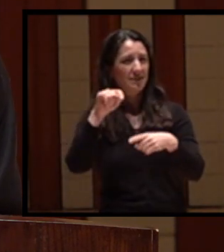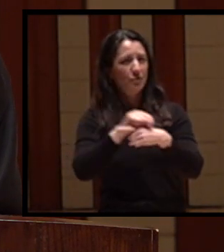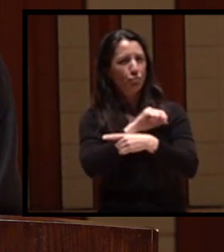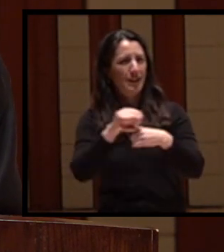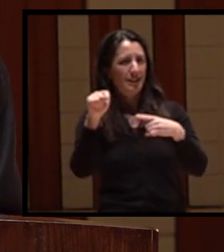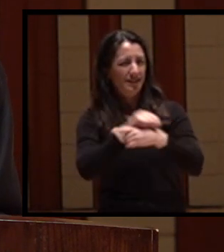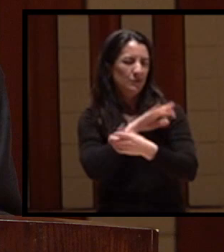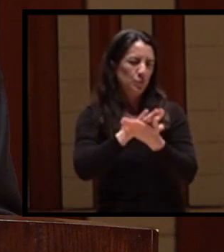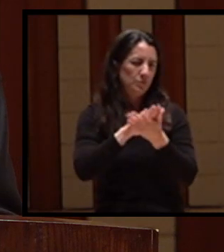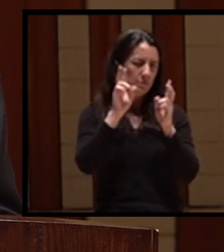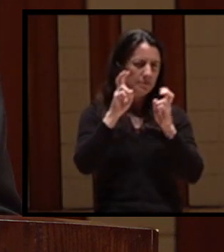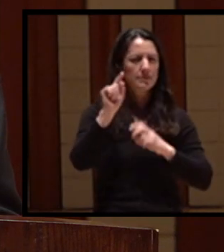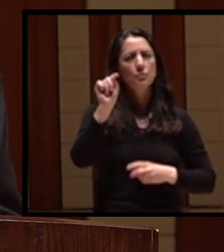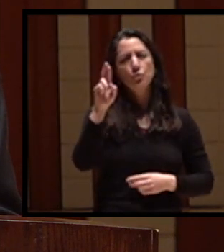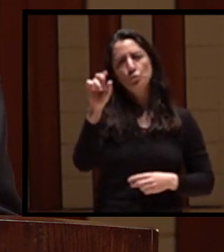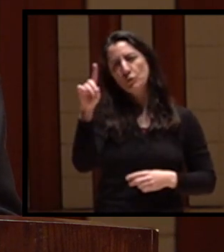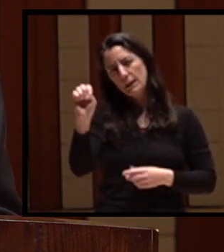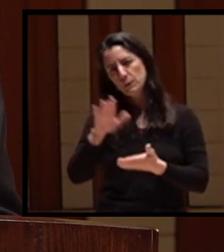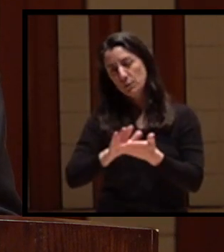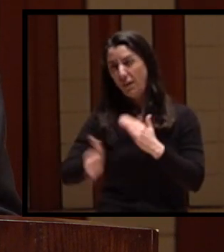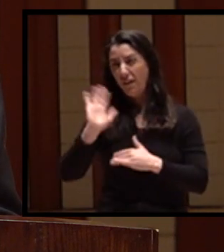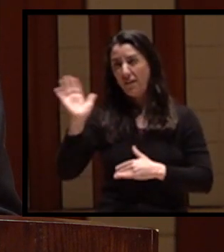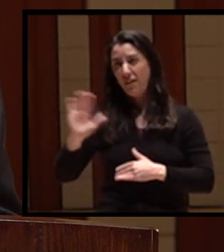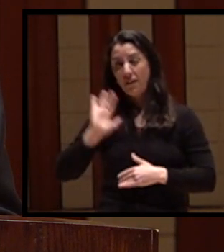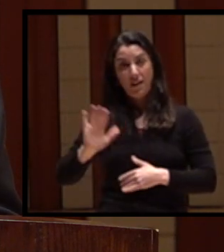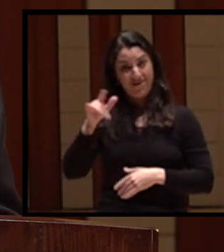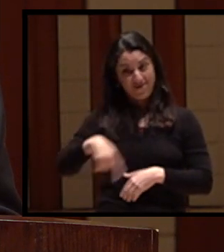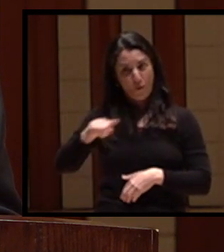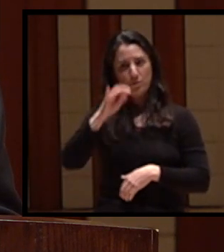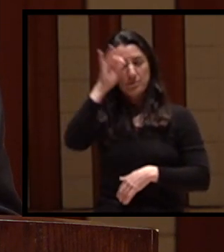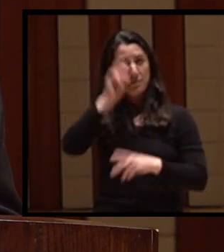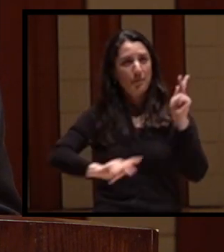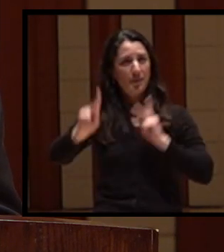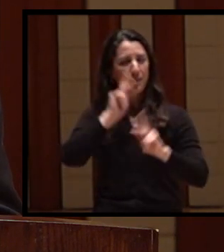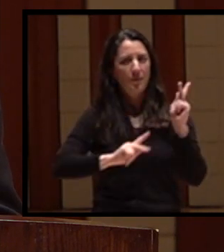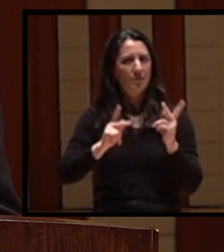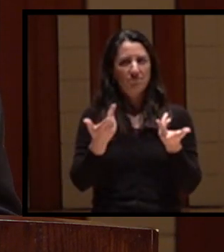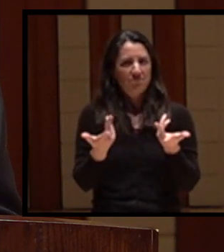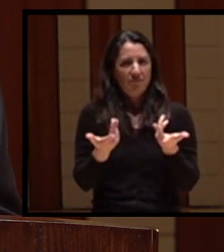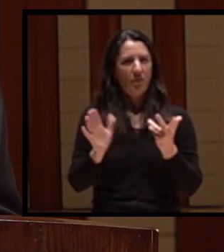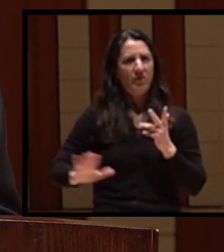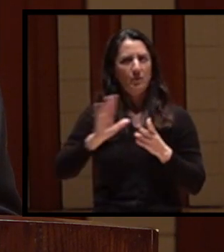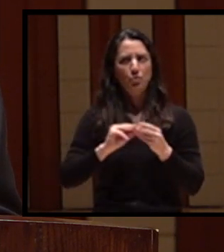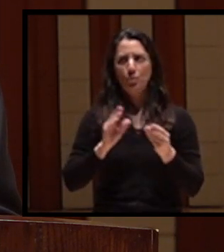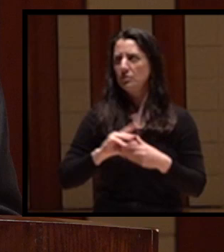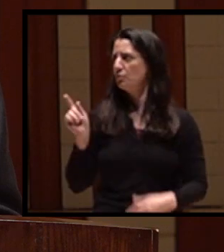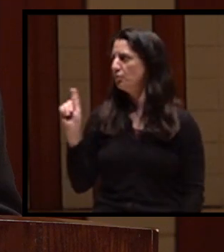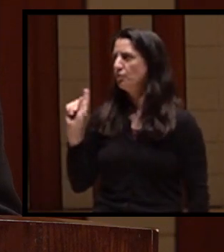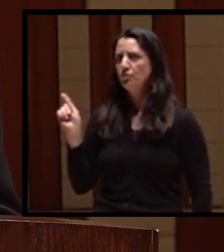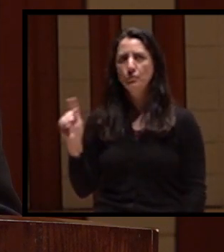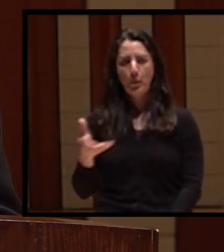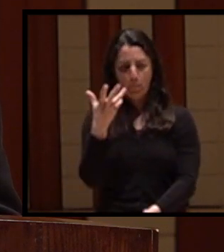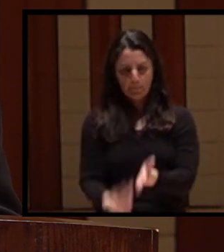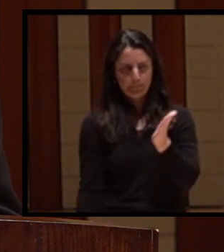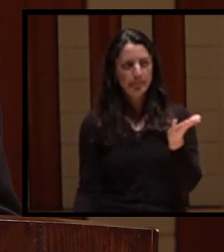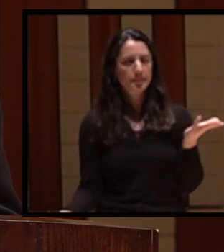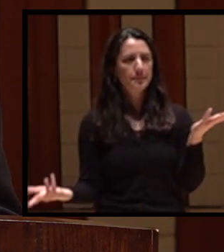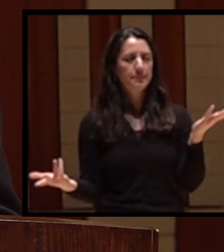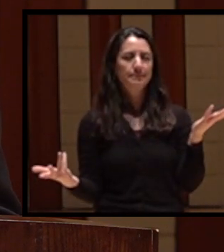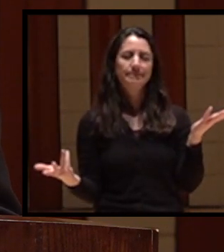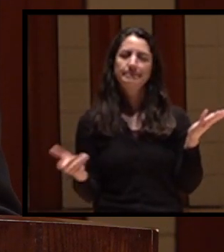Adriana also helps organize the annual powwow, which is happening 10 days from now on March 16th. Mark your calendars.